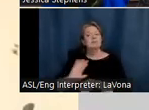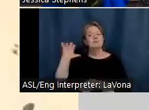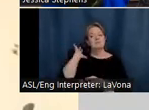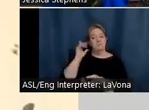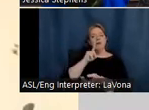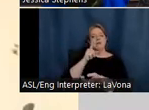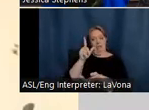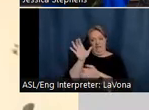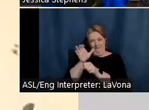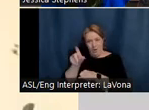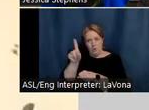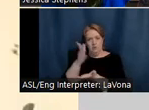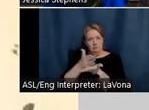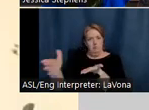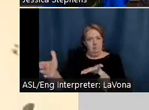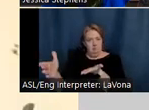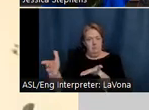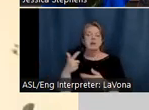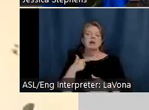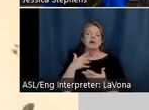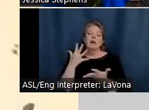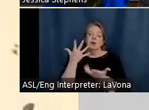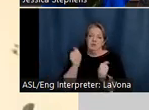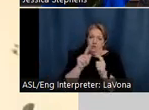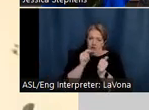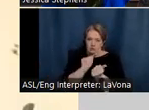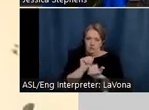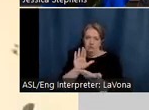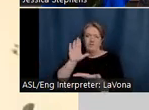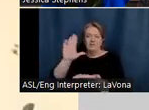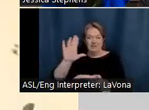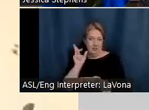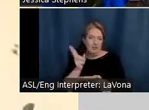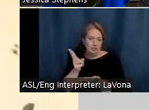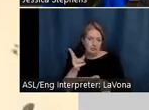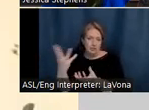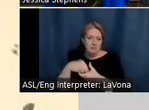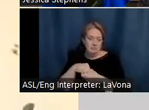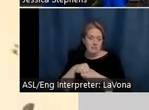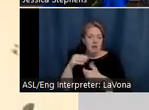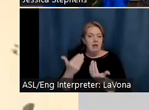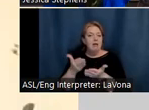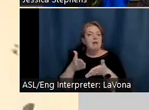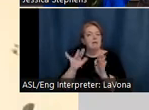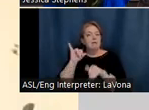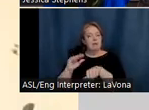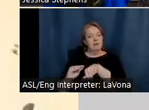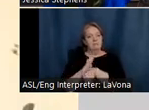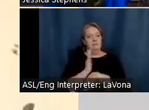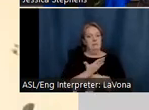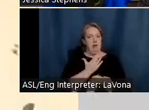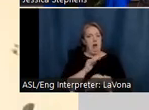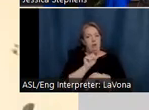Indiana lands. We strive to address that history and let it guide our work in the present and the future.